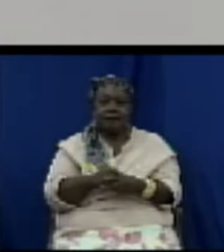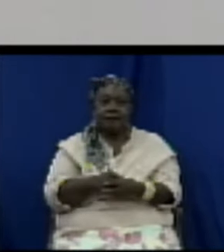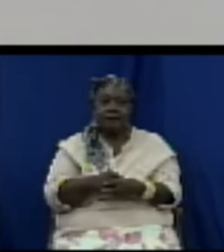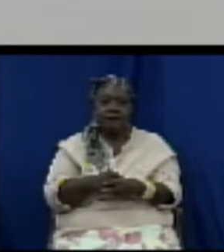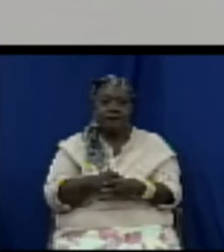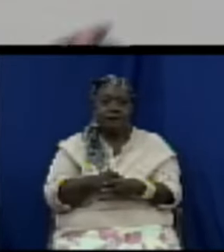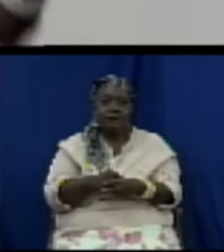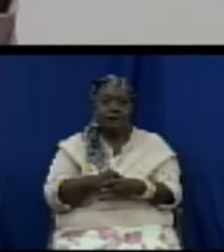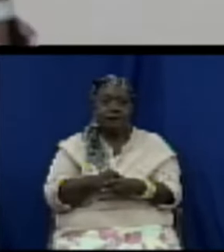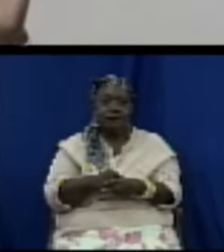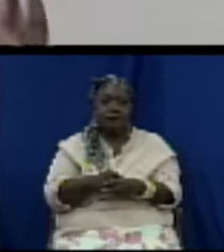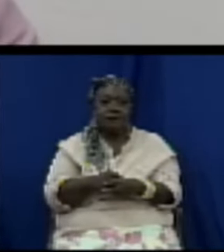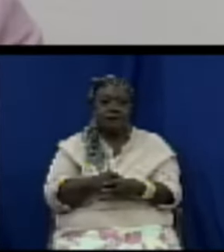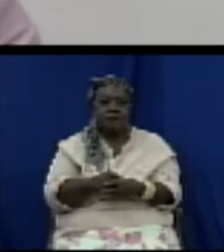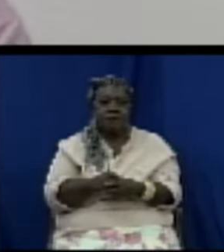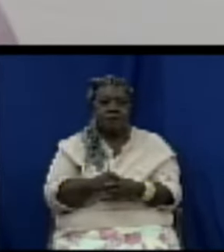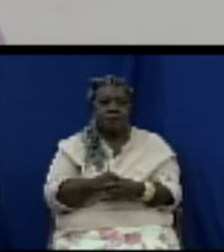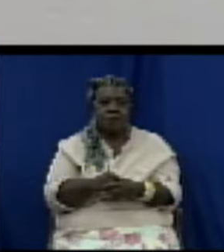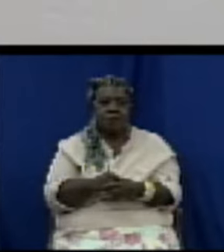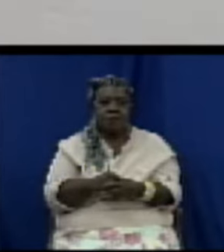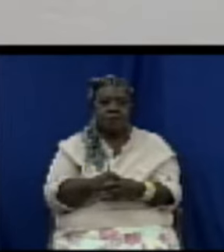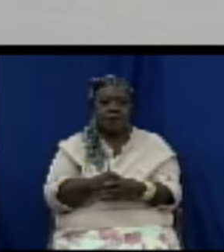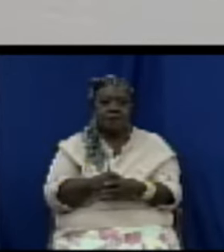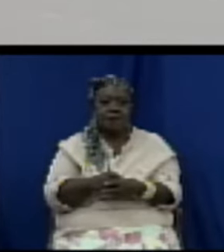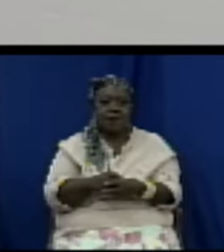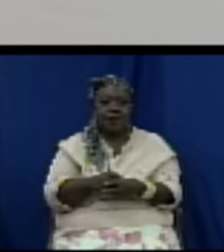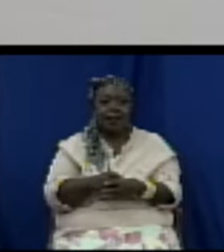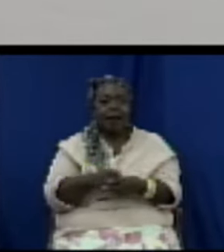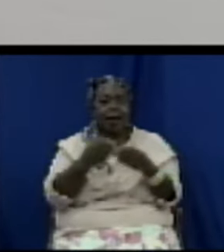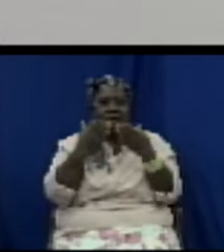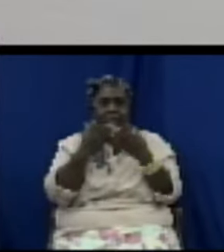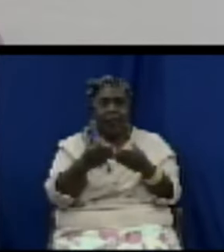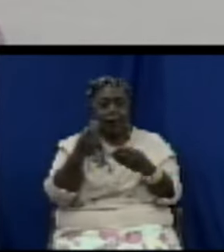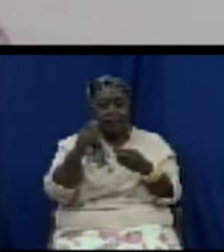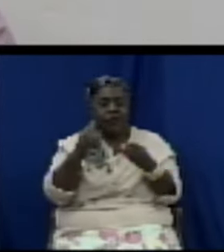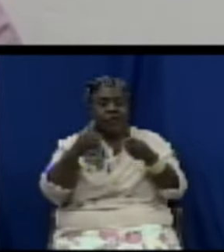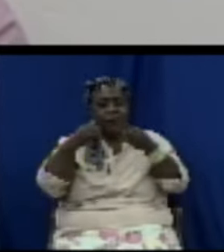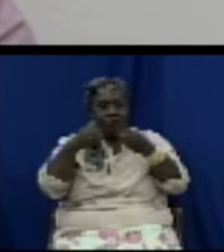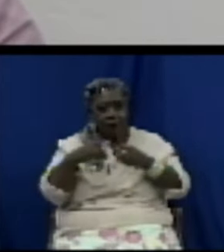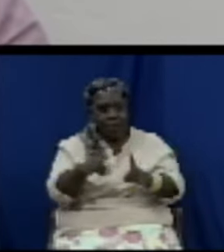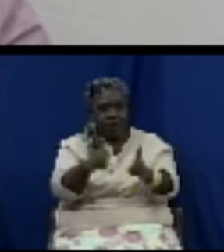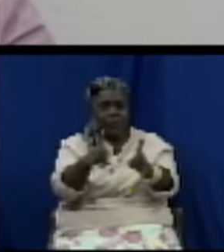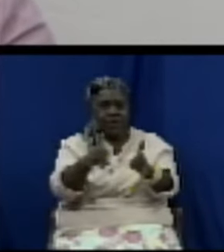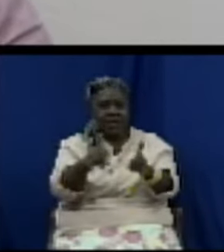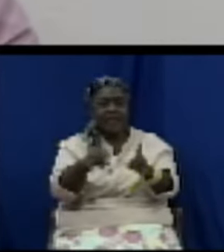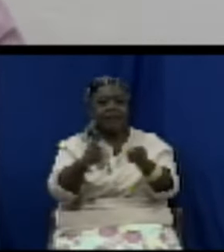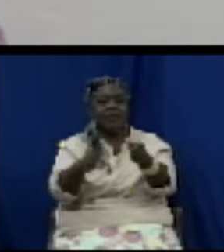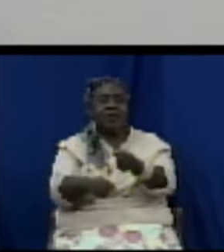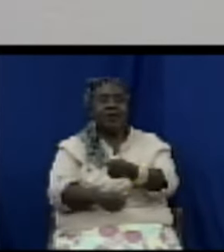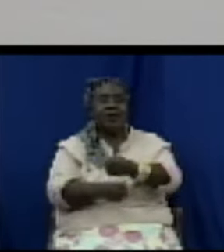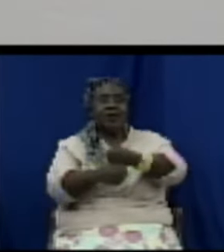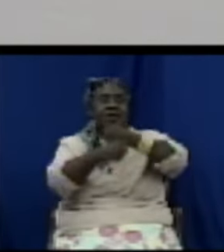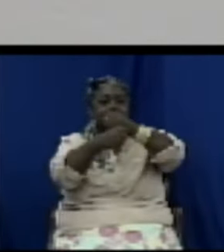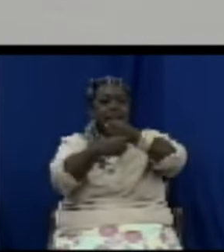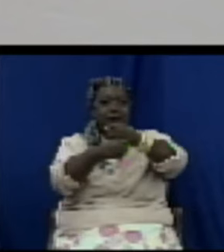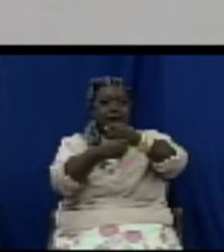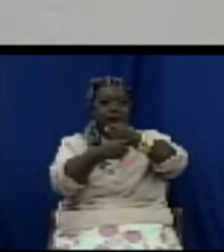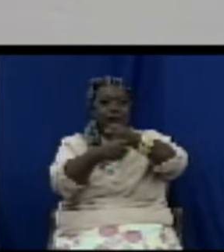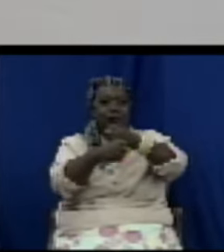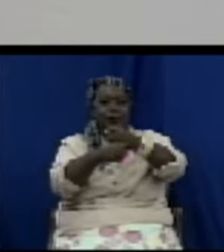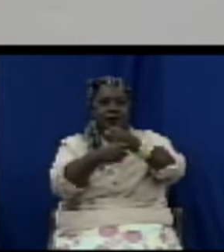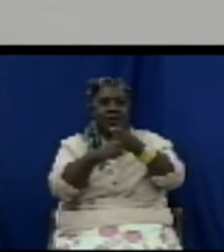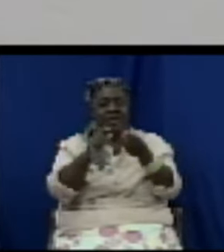I'm always pleased for the opportunity to lend support to legislative changes